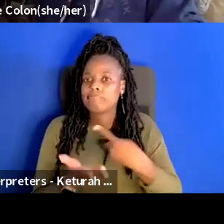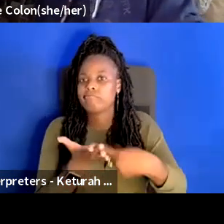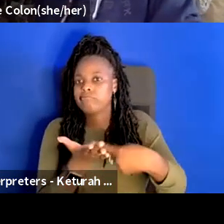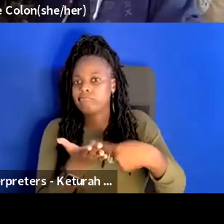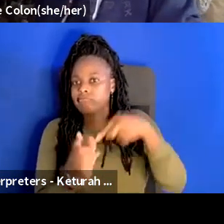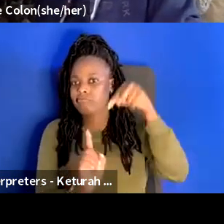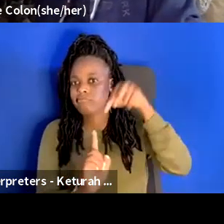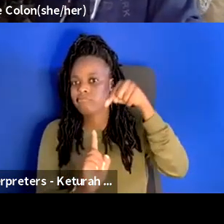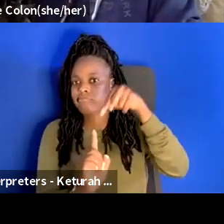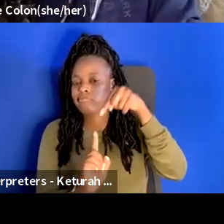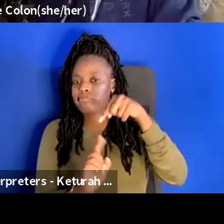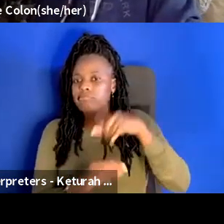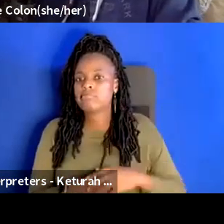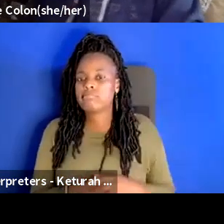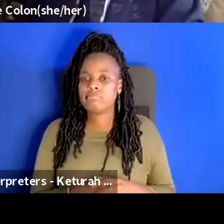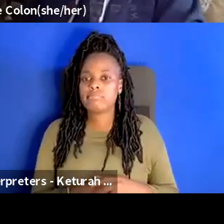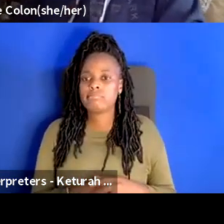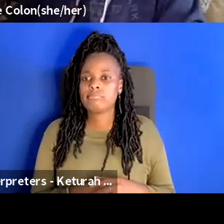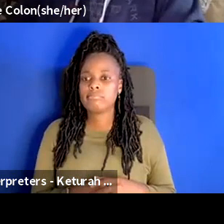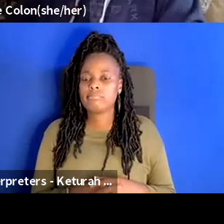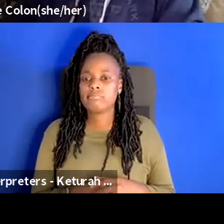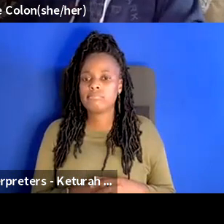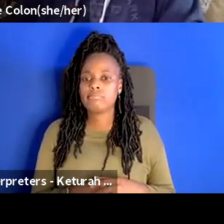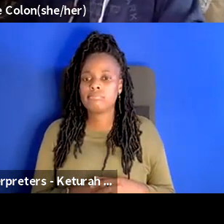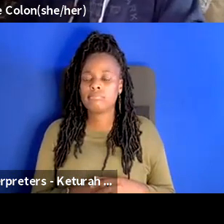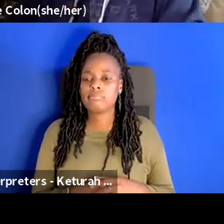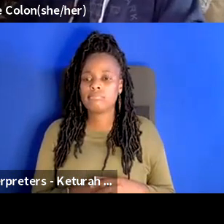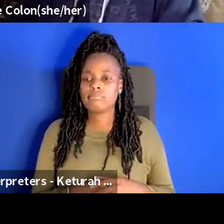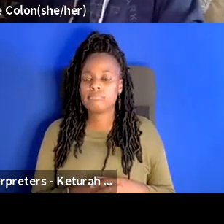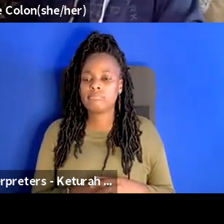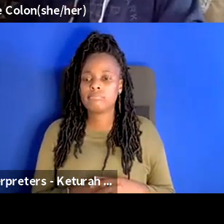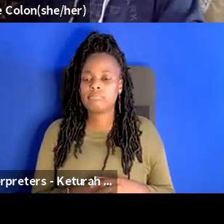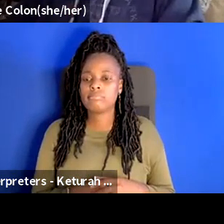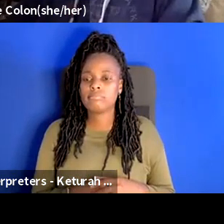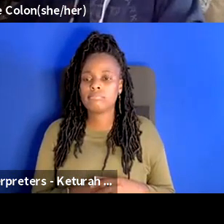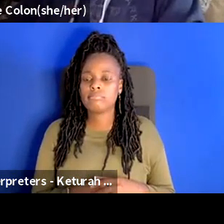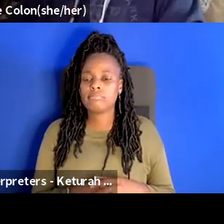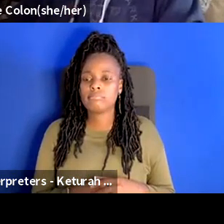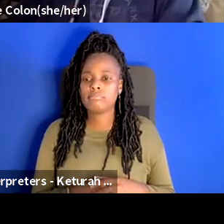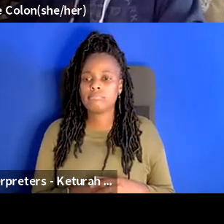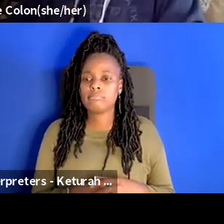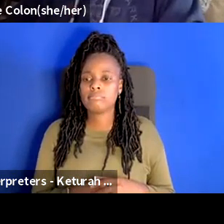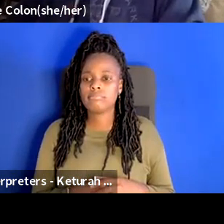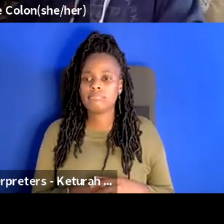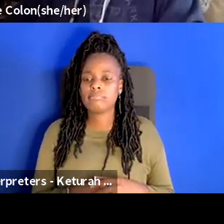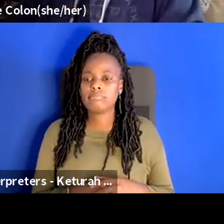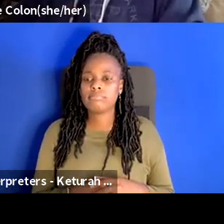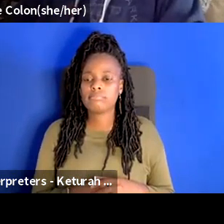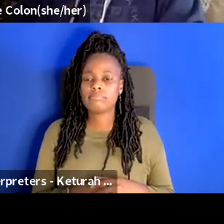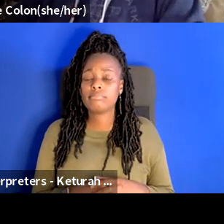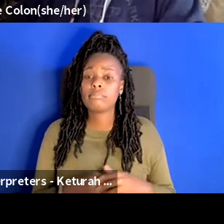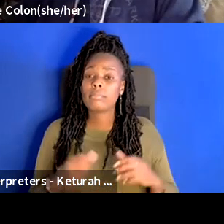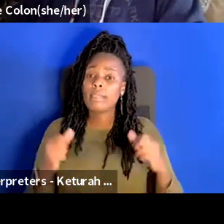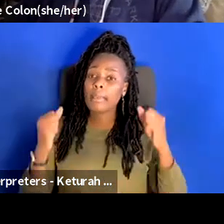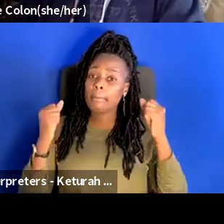i think many of the theaters